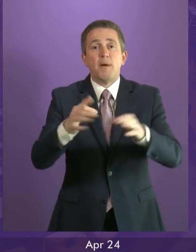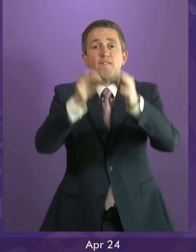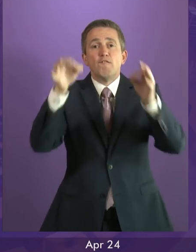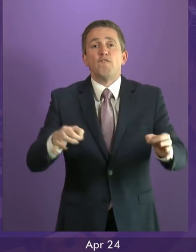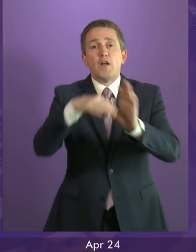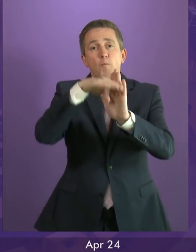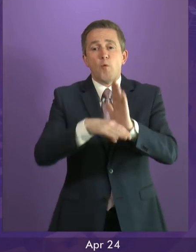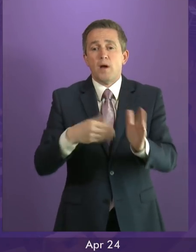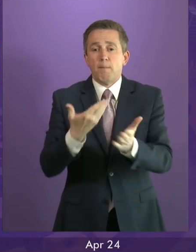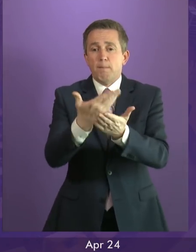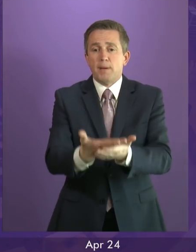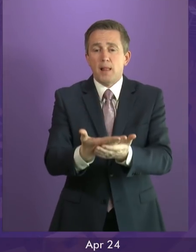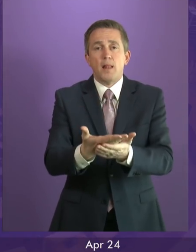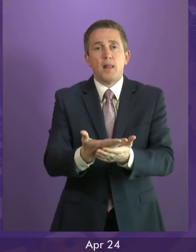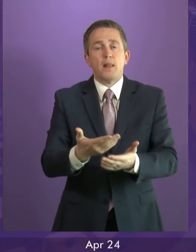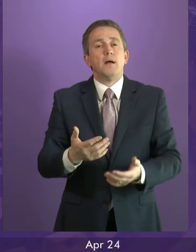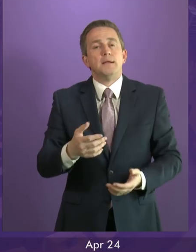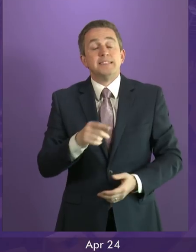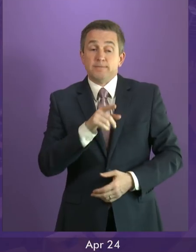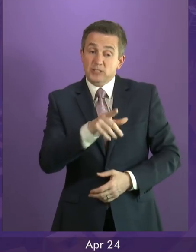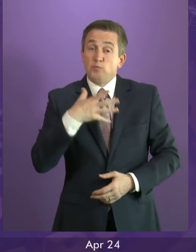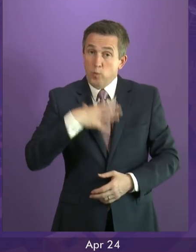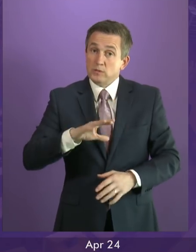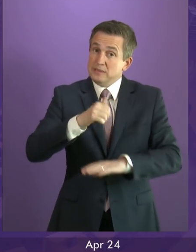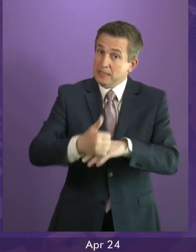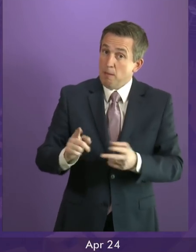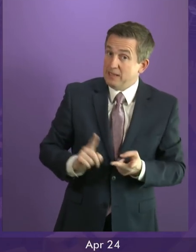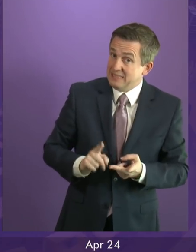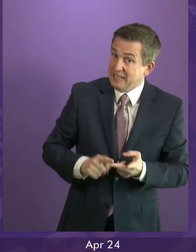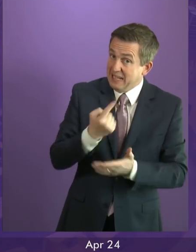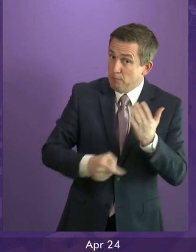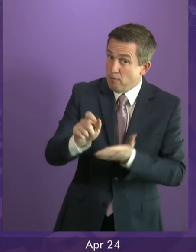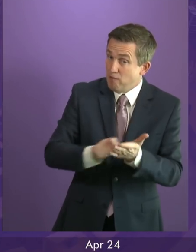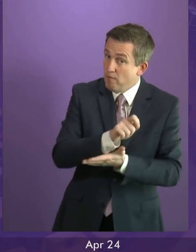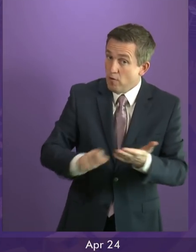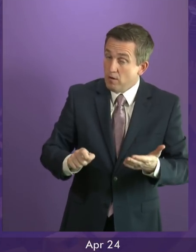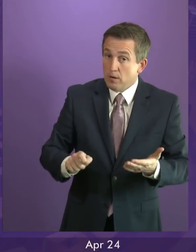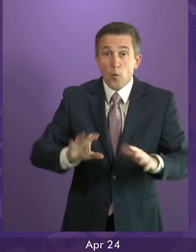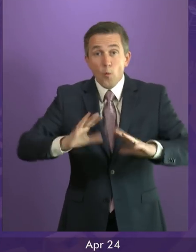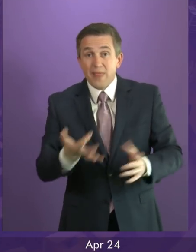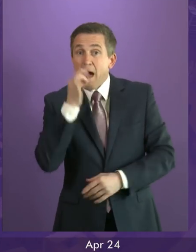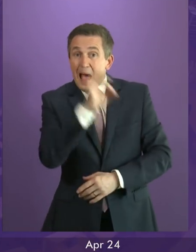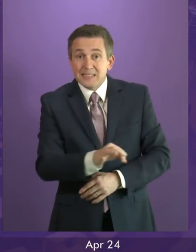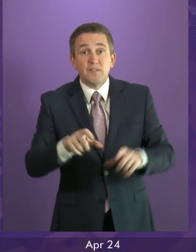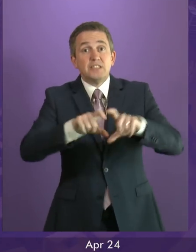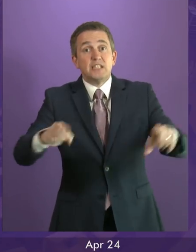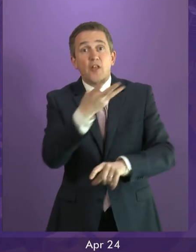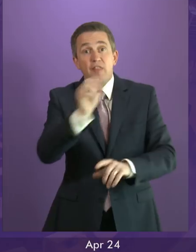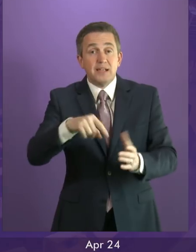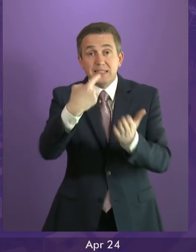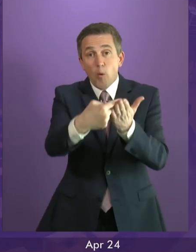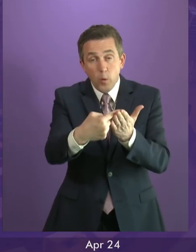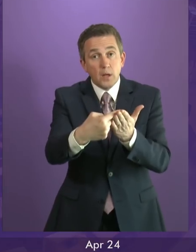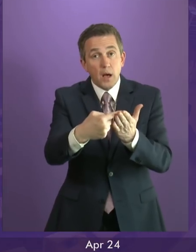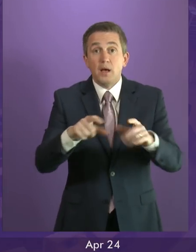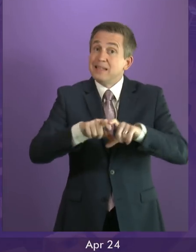Parliament, paving the way for an unwanted second independence referendum, and that her Government will do this without first seeking a Section 30 order. A Section 30